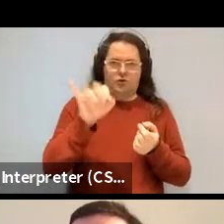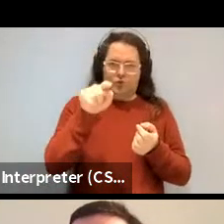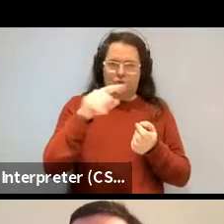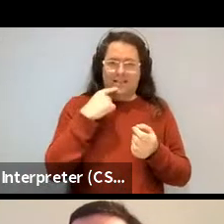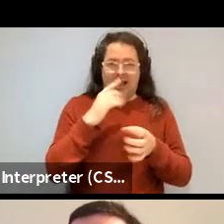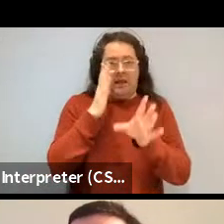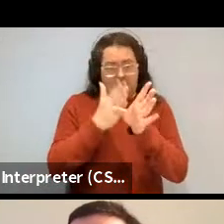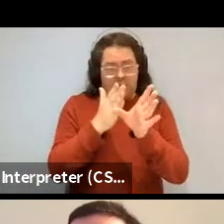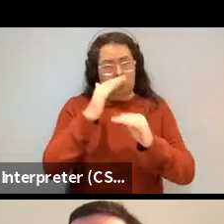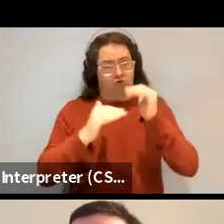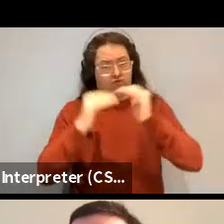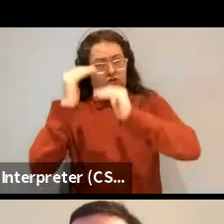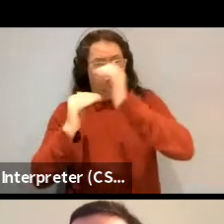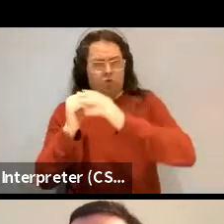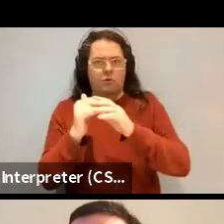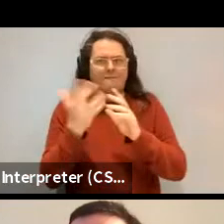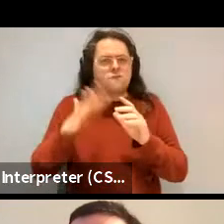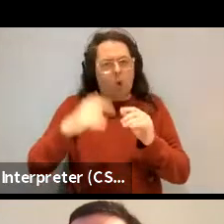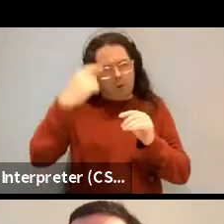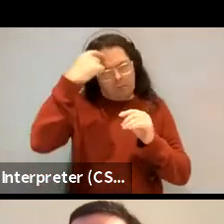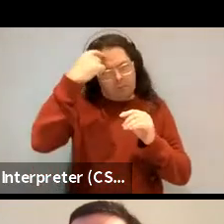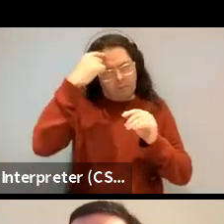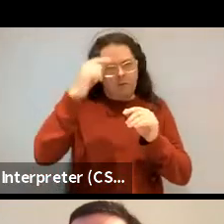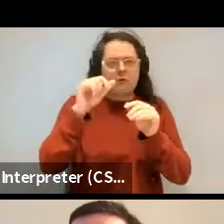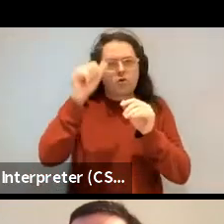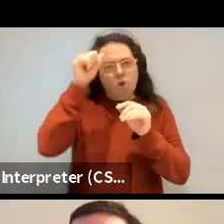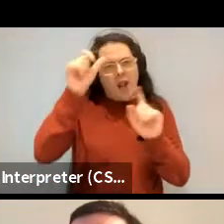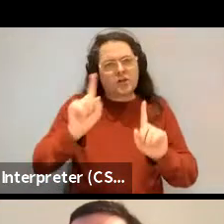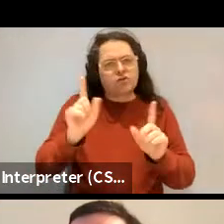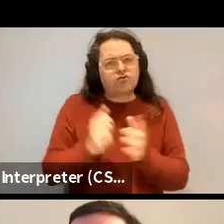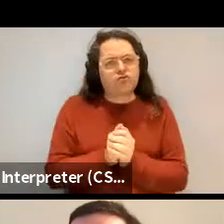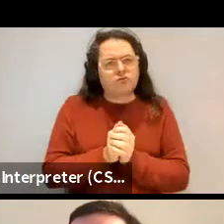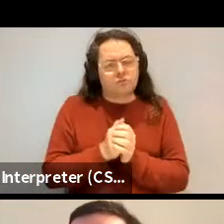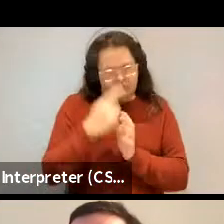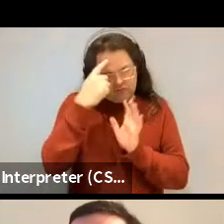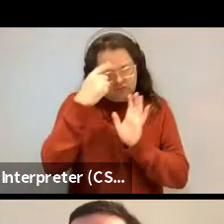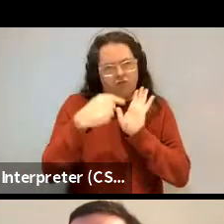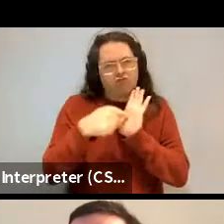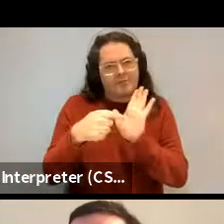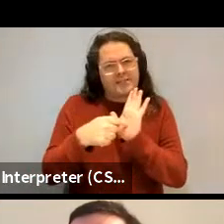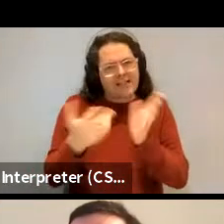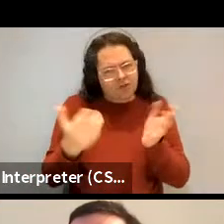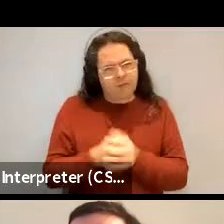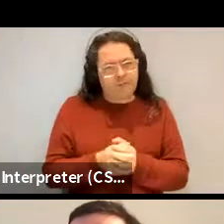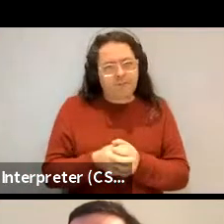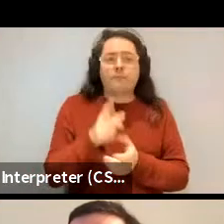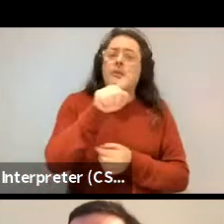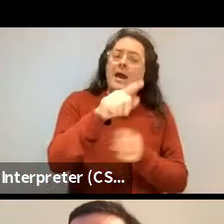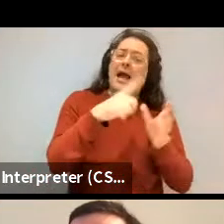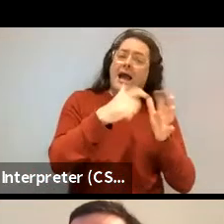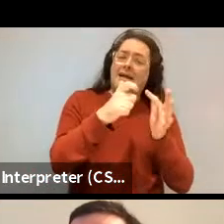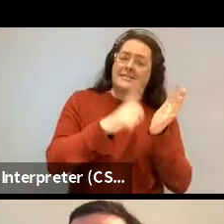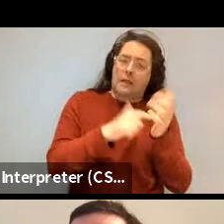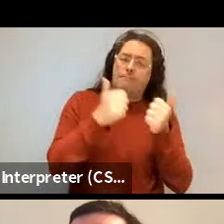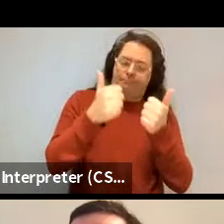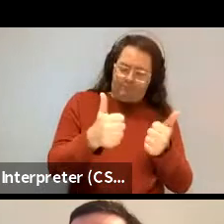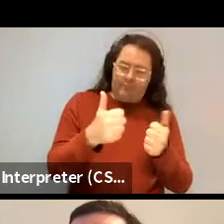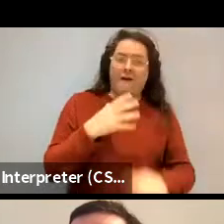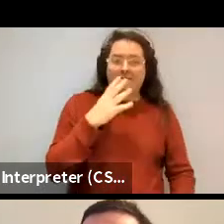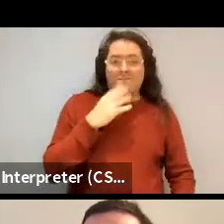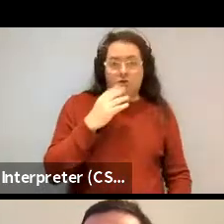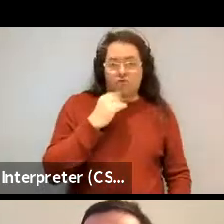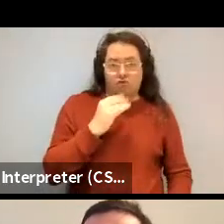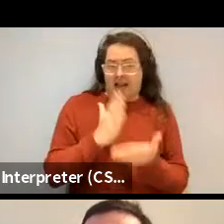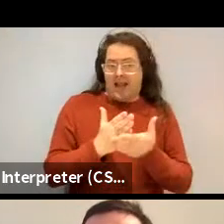question. So, you know, um, there's, so, um, the function is definitely real for sure. And then